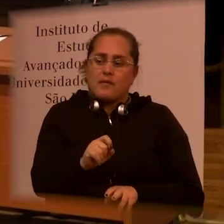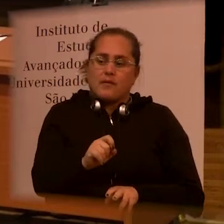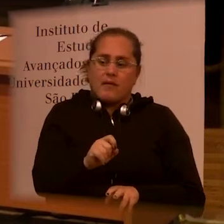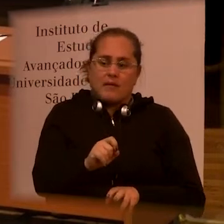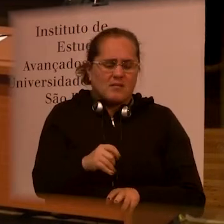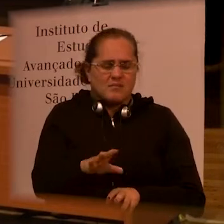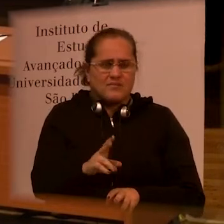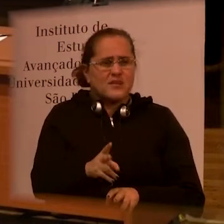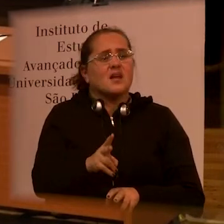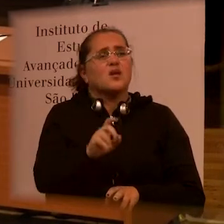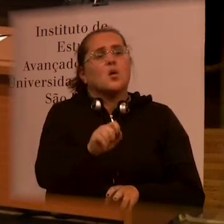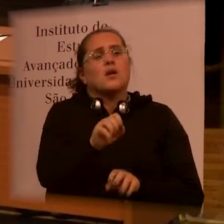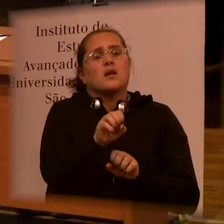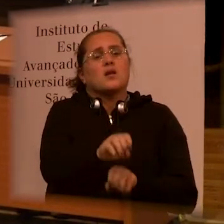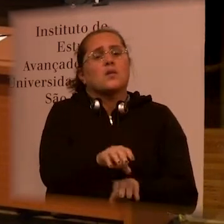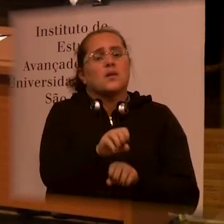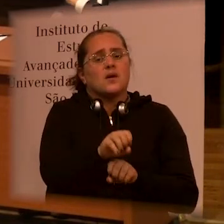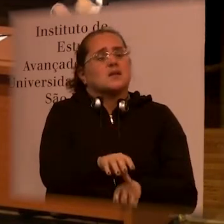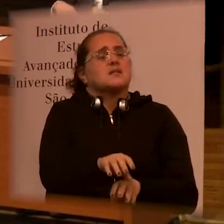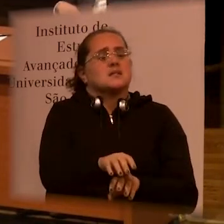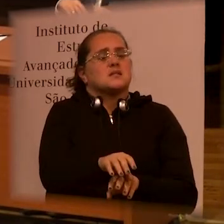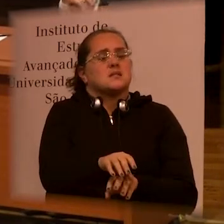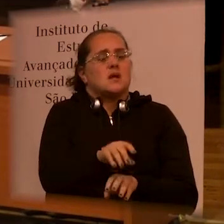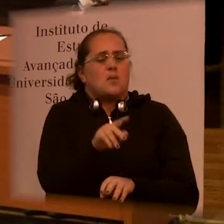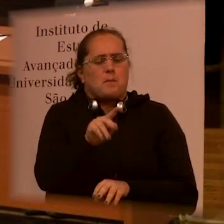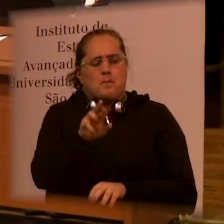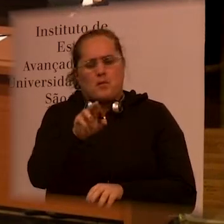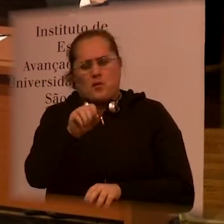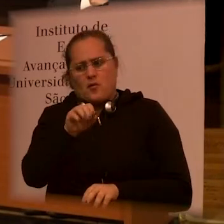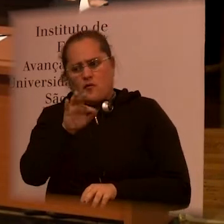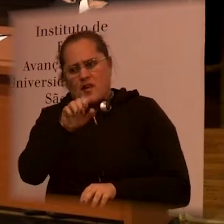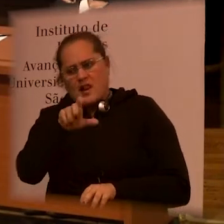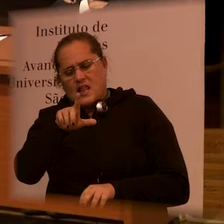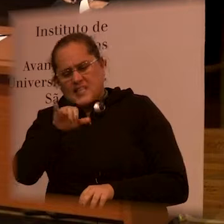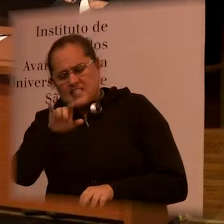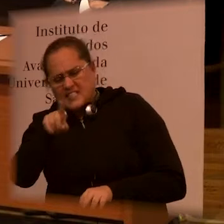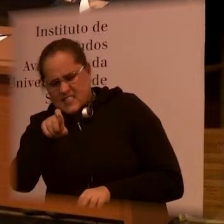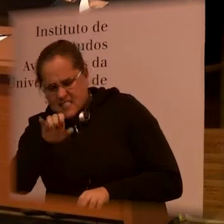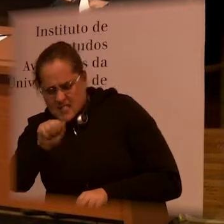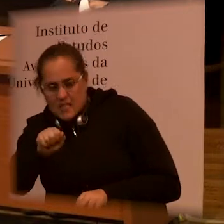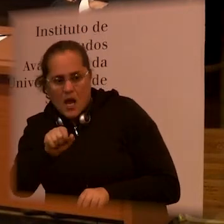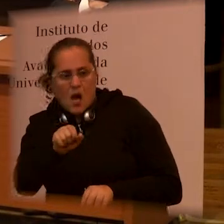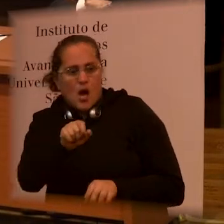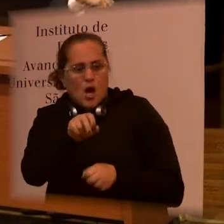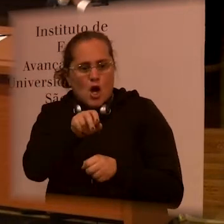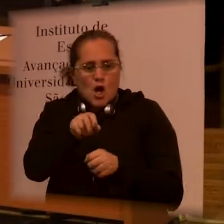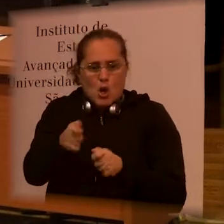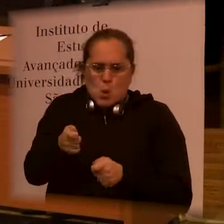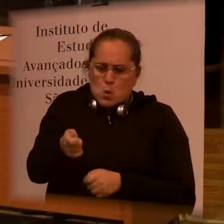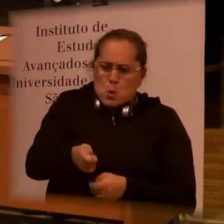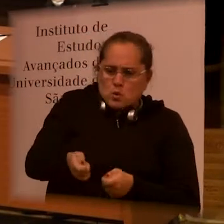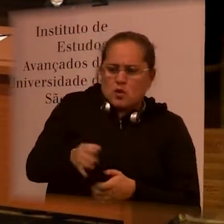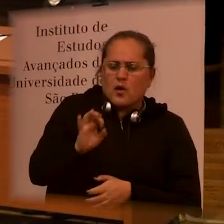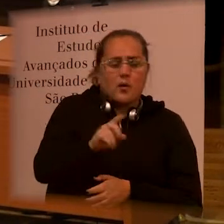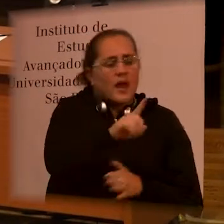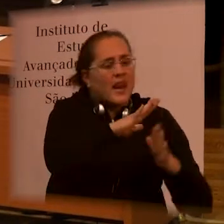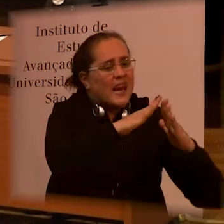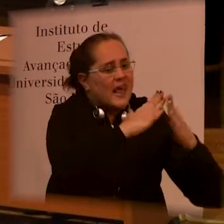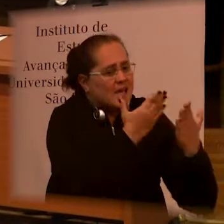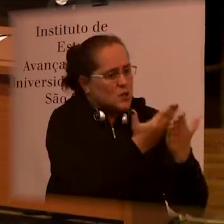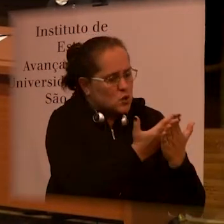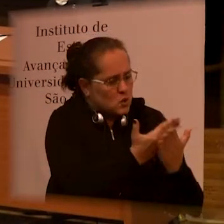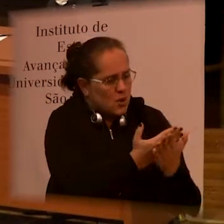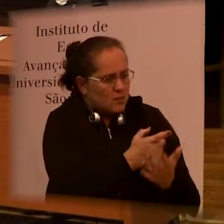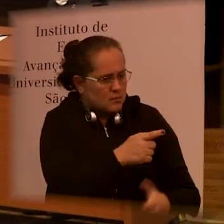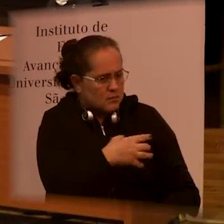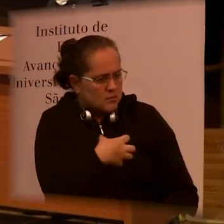are more effective came from the education segment, and it leads to control and prophylaxis, because most of the times it's in the